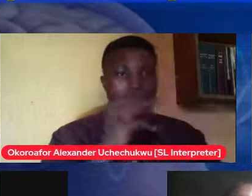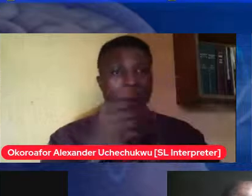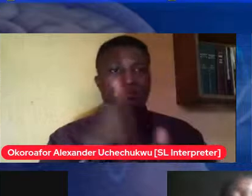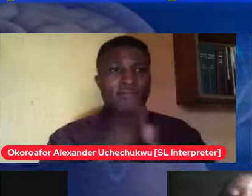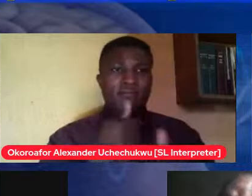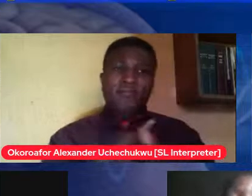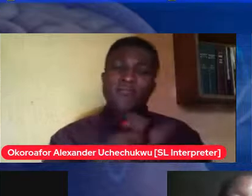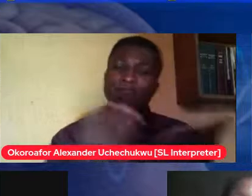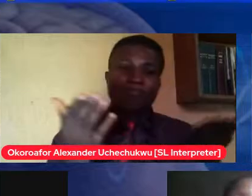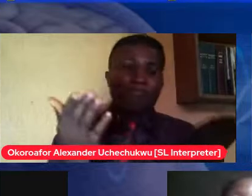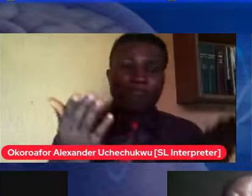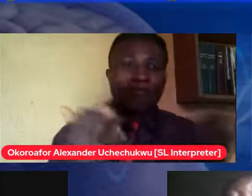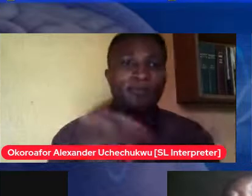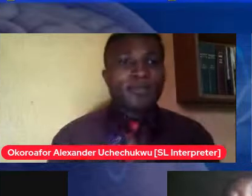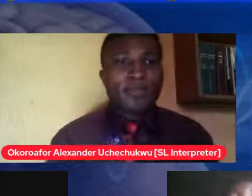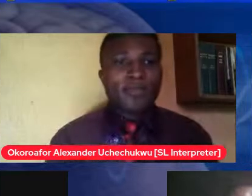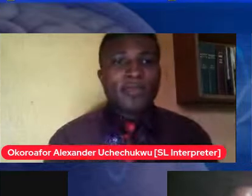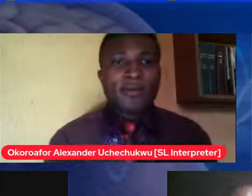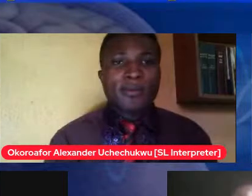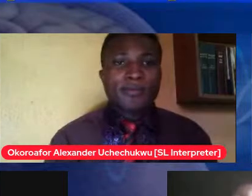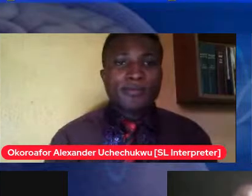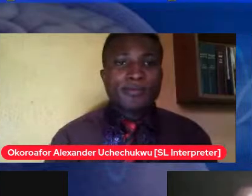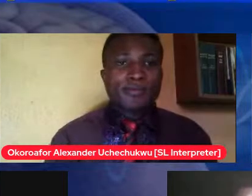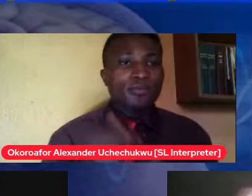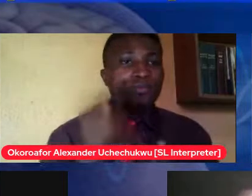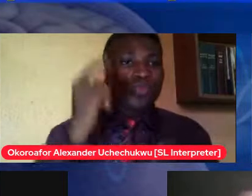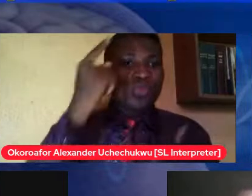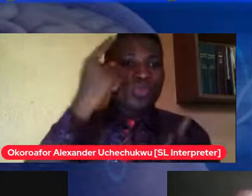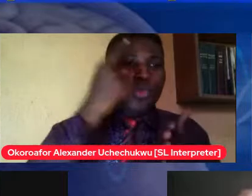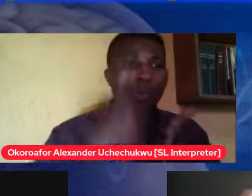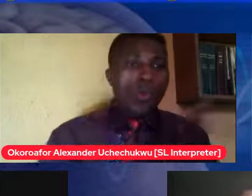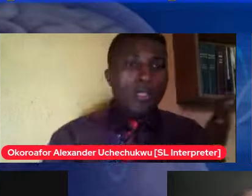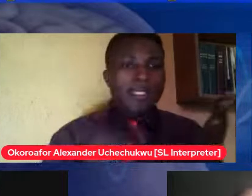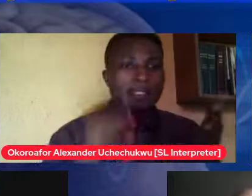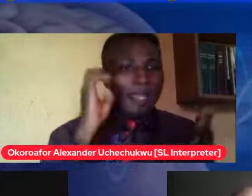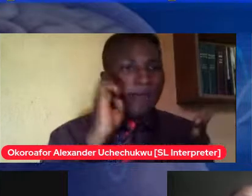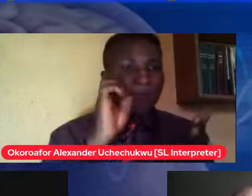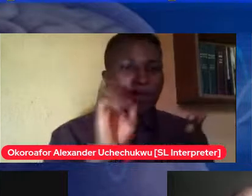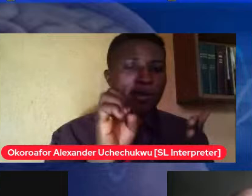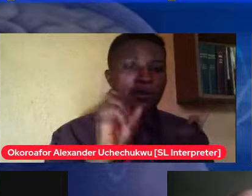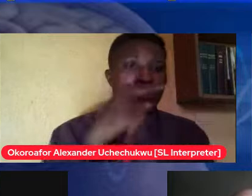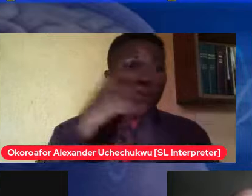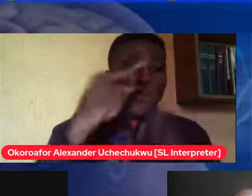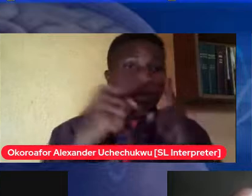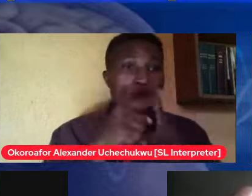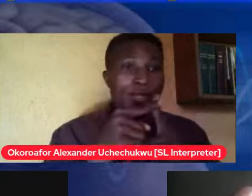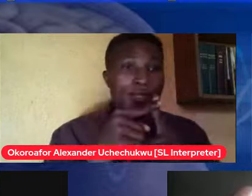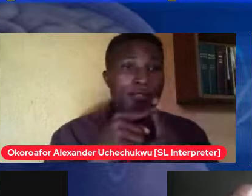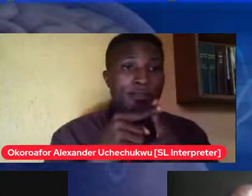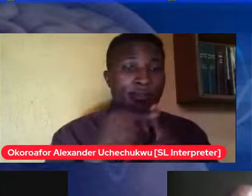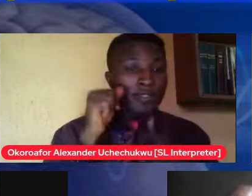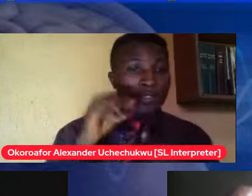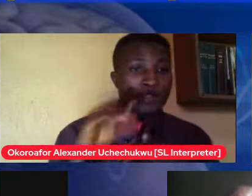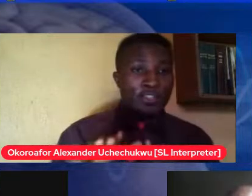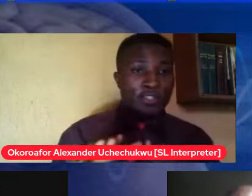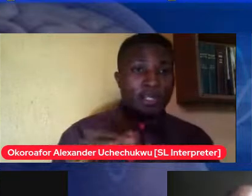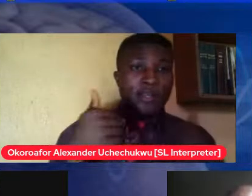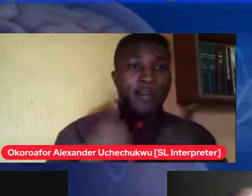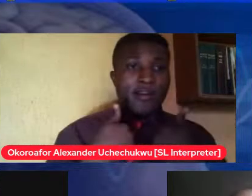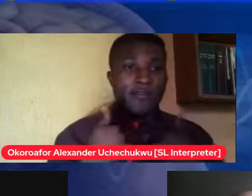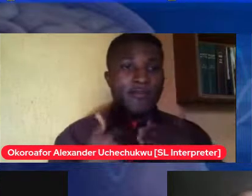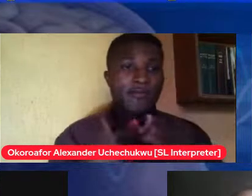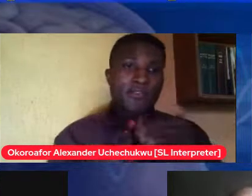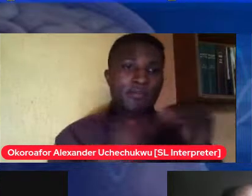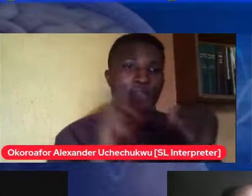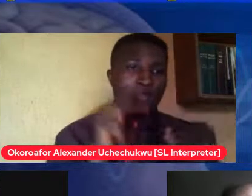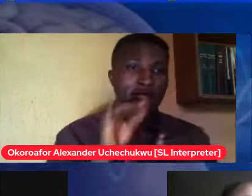thing whatever you have to when your child has special needs i know that it's tricky i know that it's extremely hard and